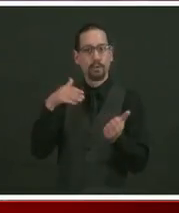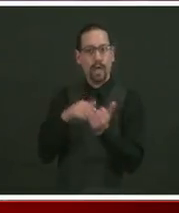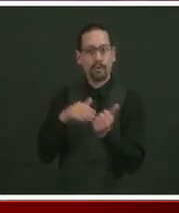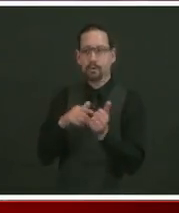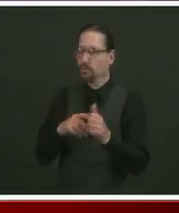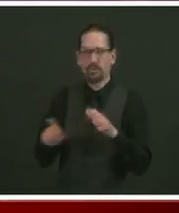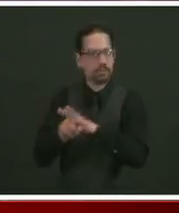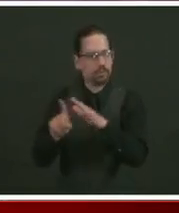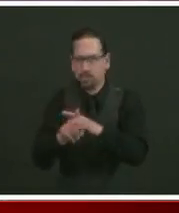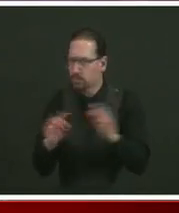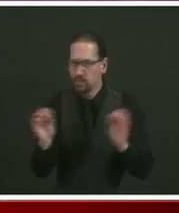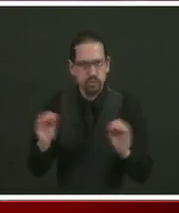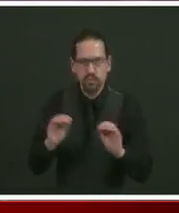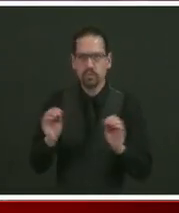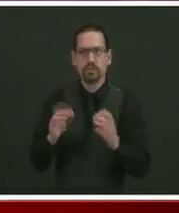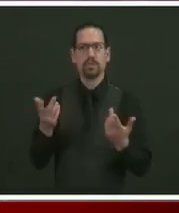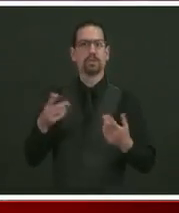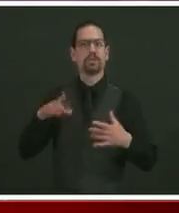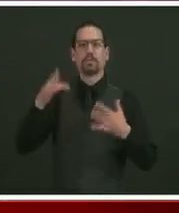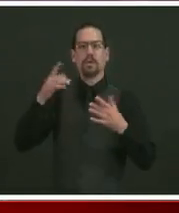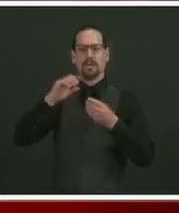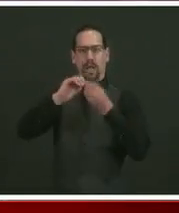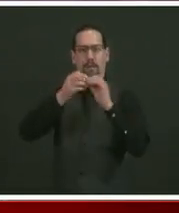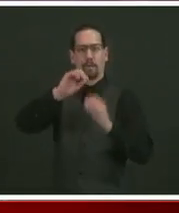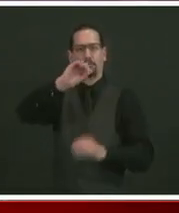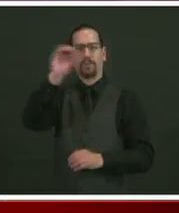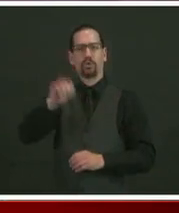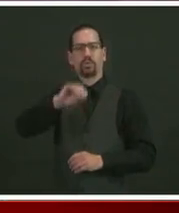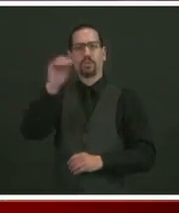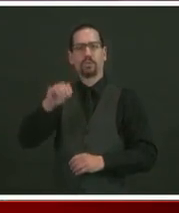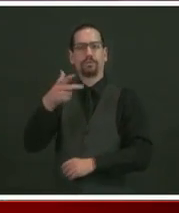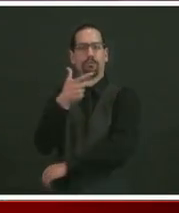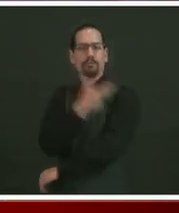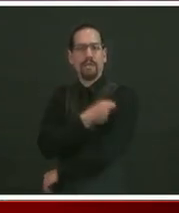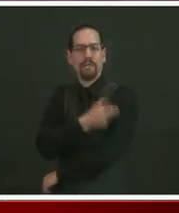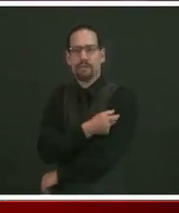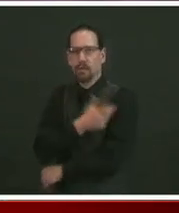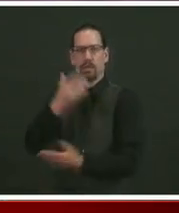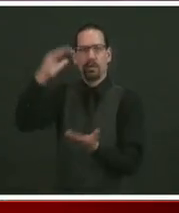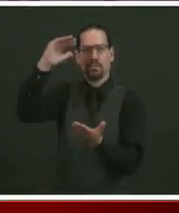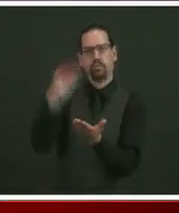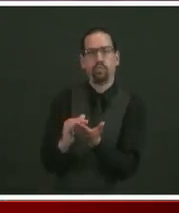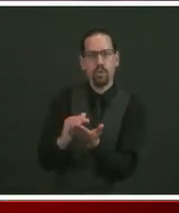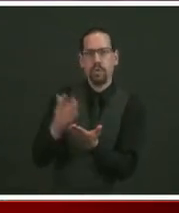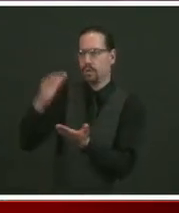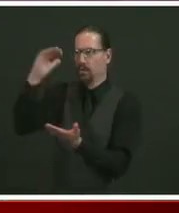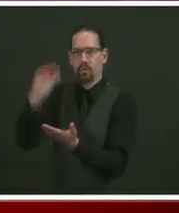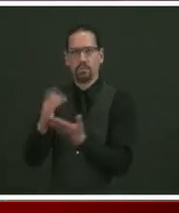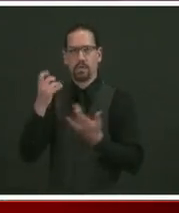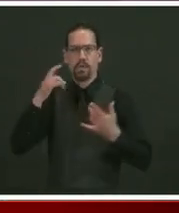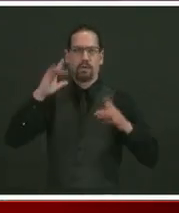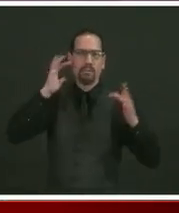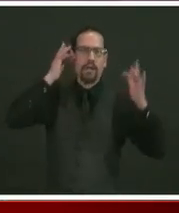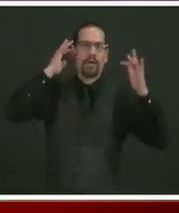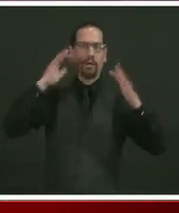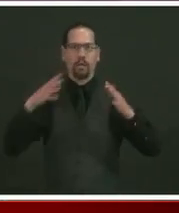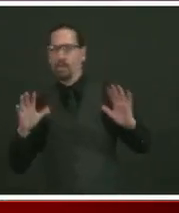very concerning drops in immunizations among our kids. We've seen,